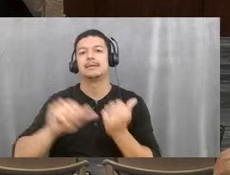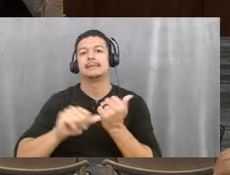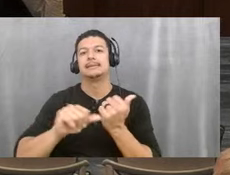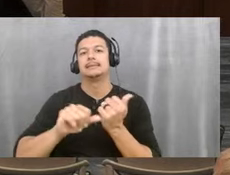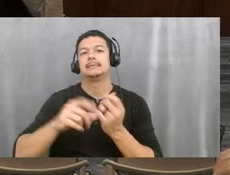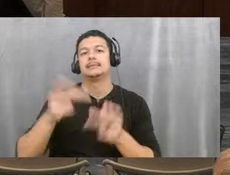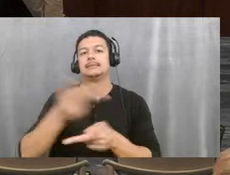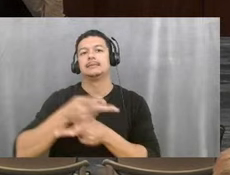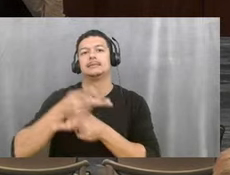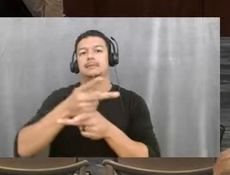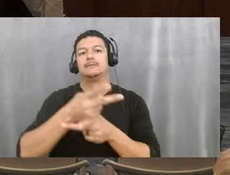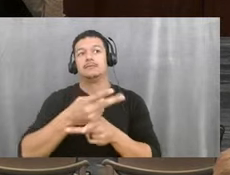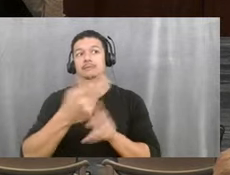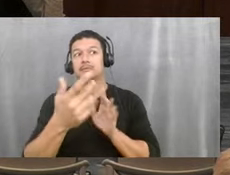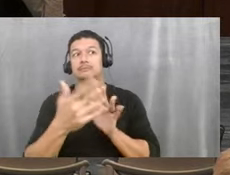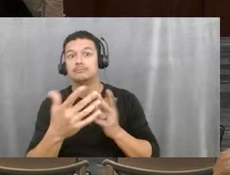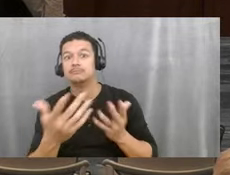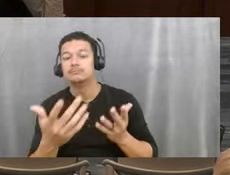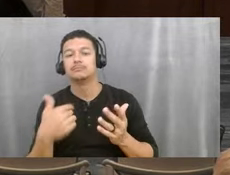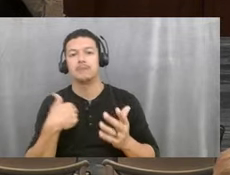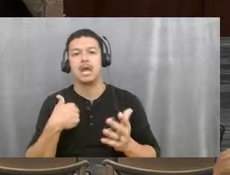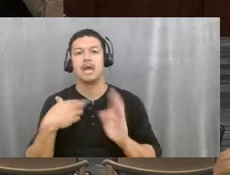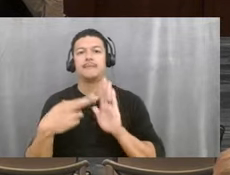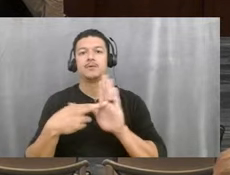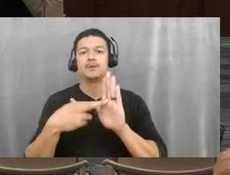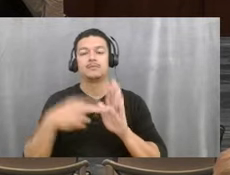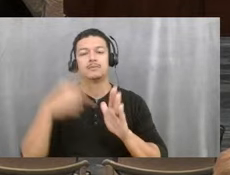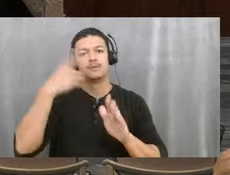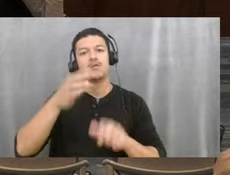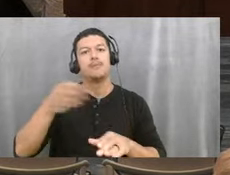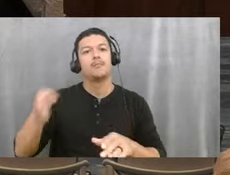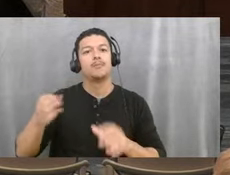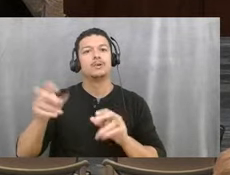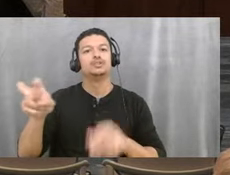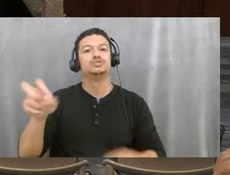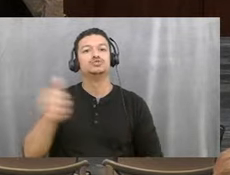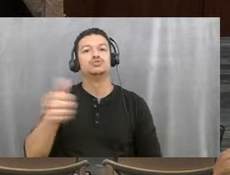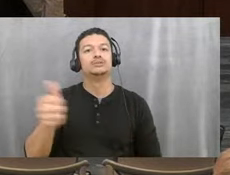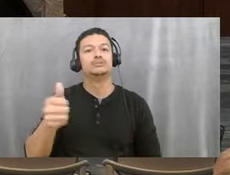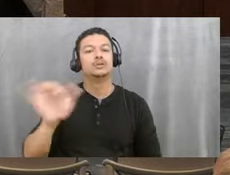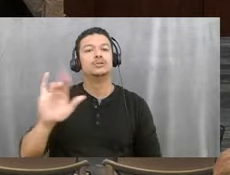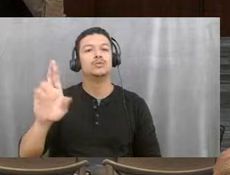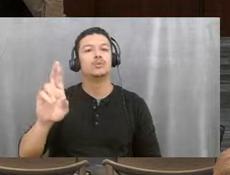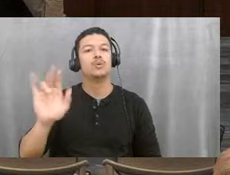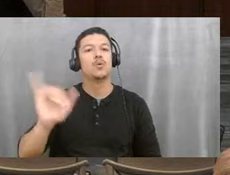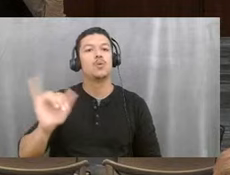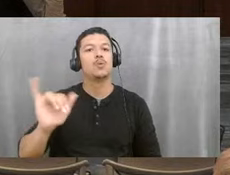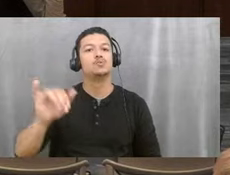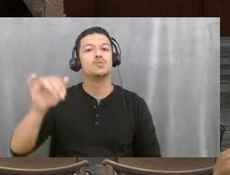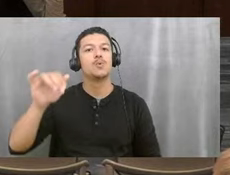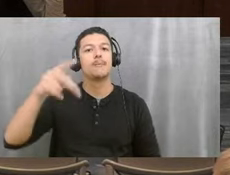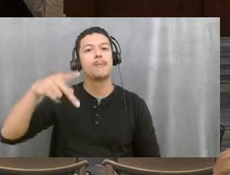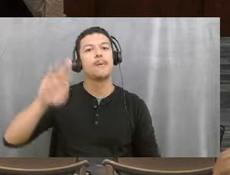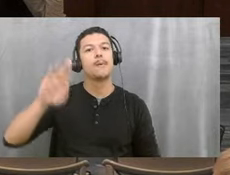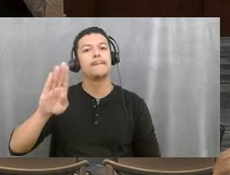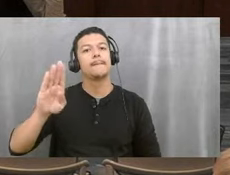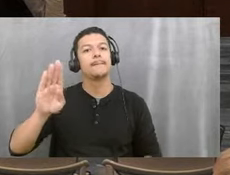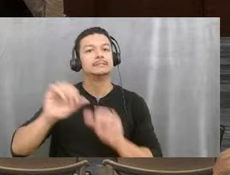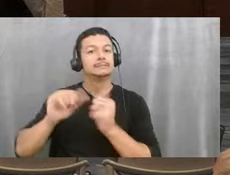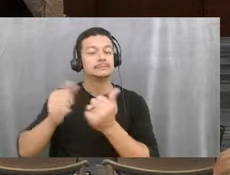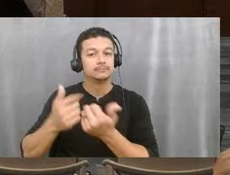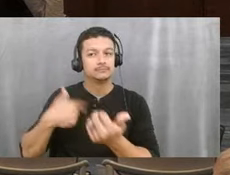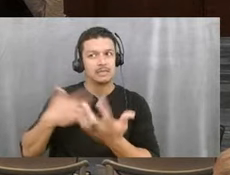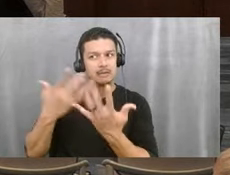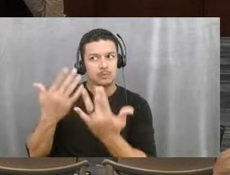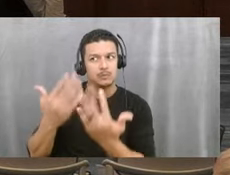am the representative of Boynton for transportation in the Palm Beach agency, and I'm waiting to see if we can potentially get more funding for this, so